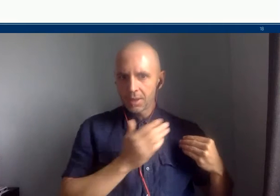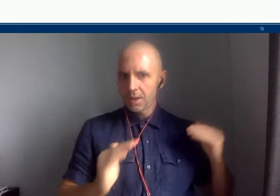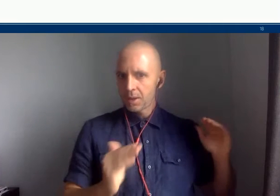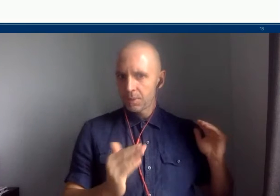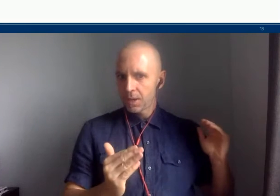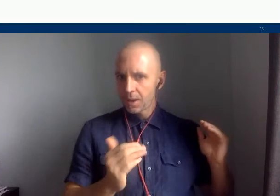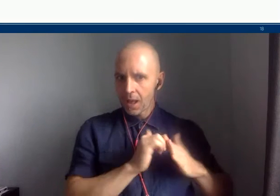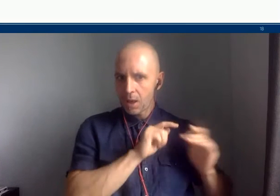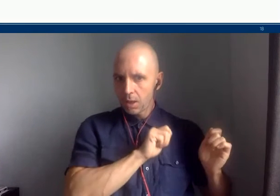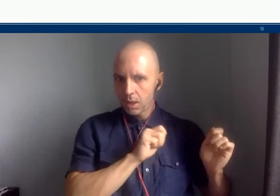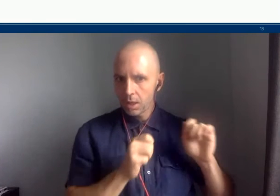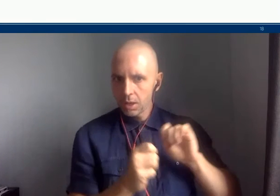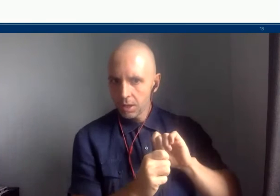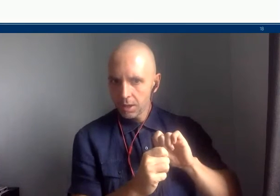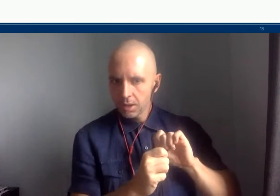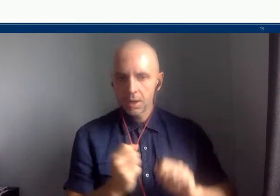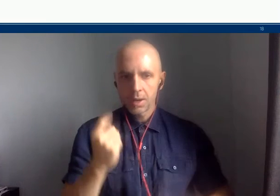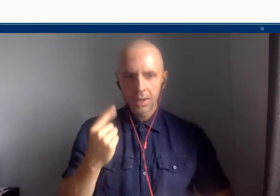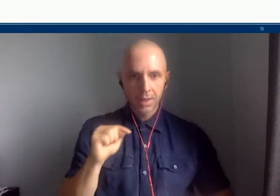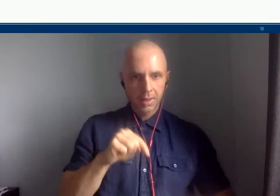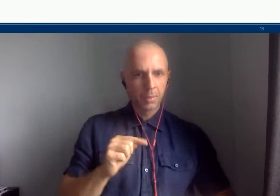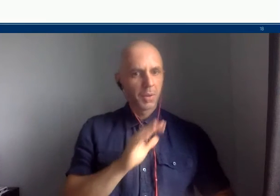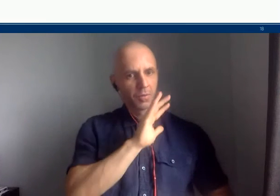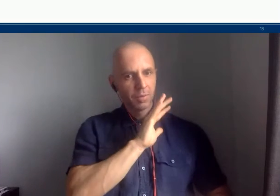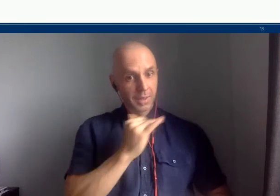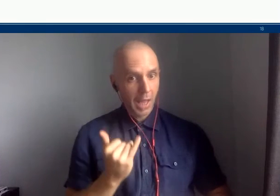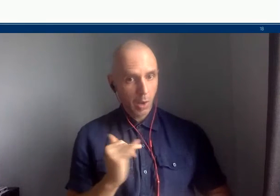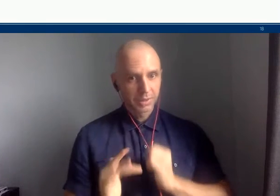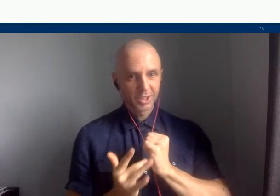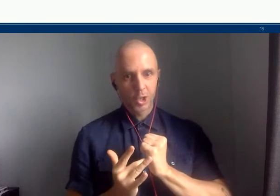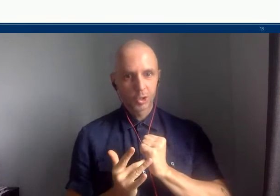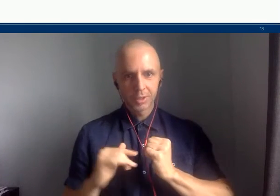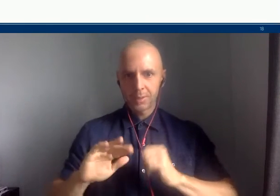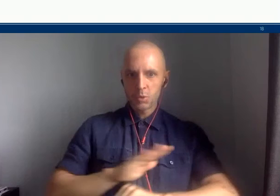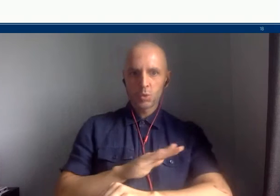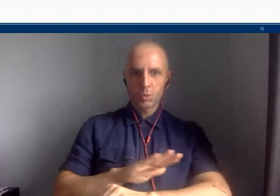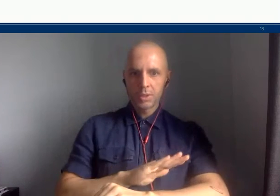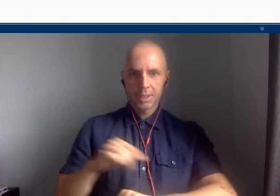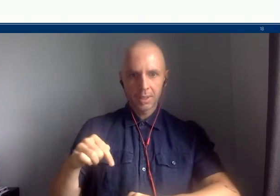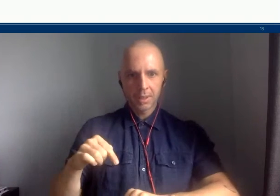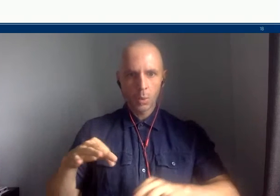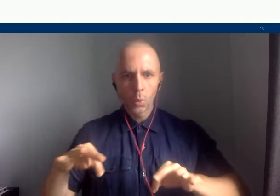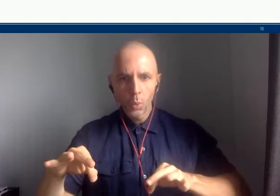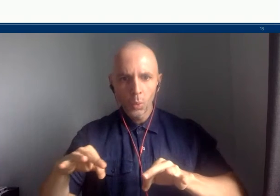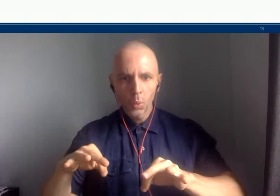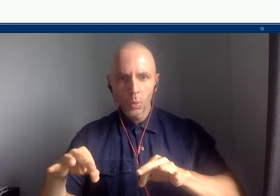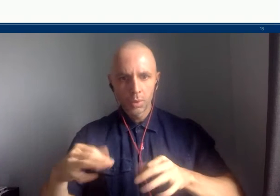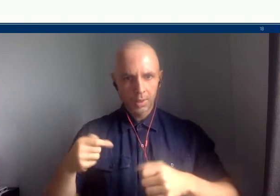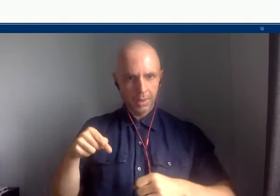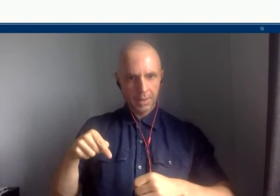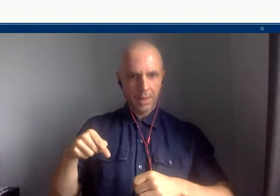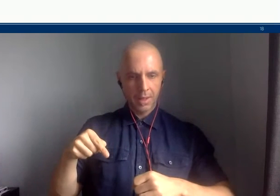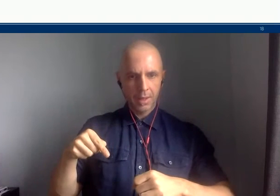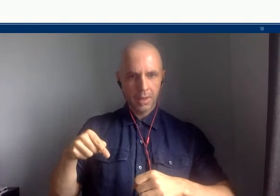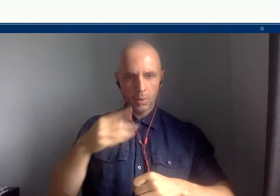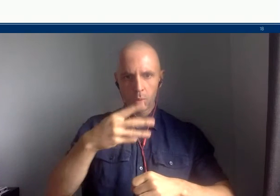by a machine rather than by people? So how will our material culture, the stuff in our